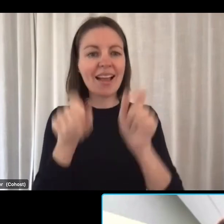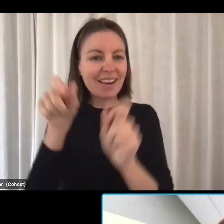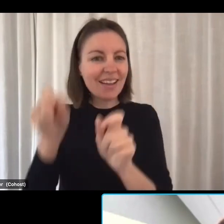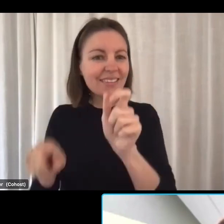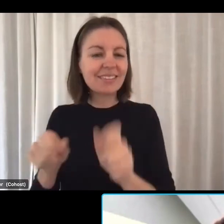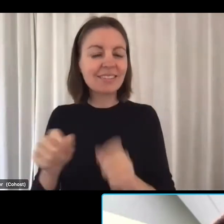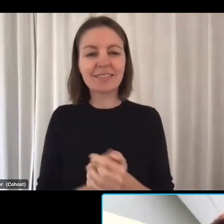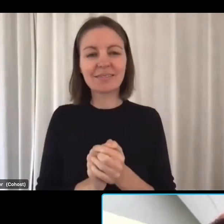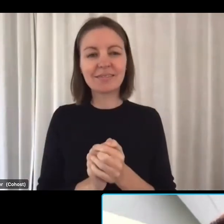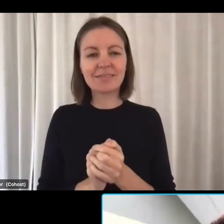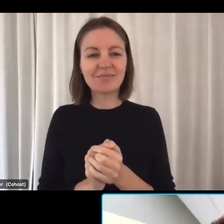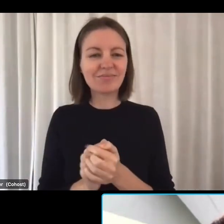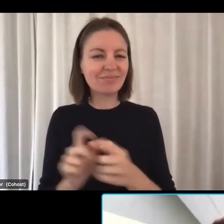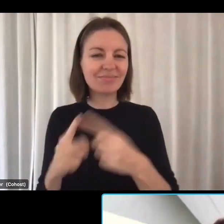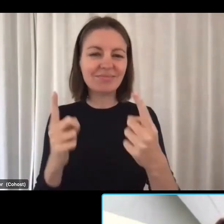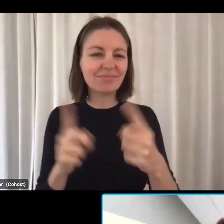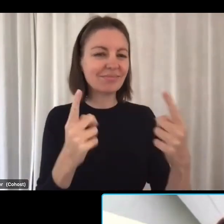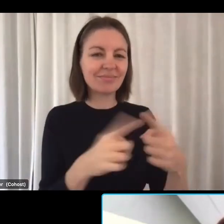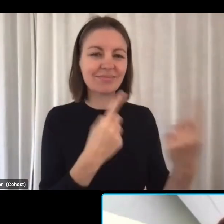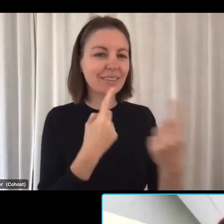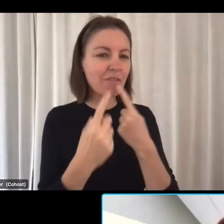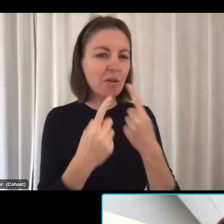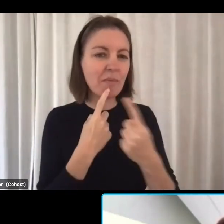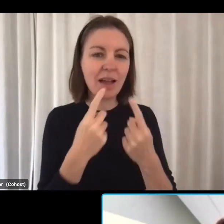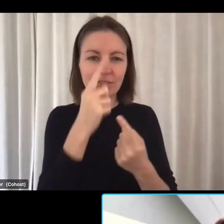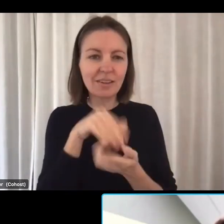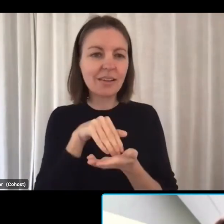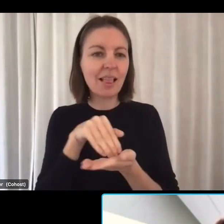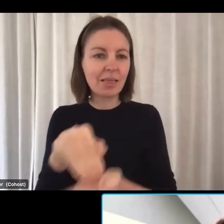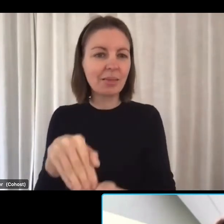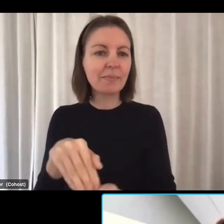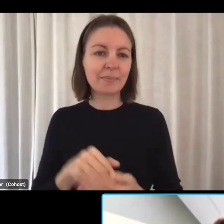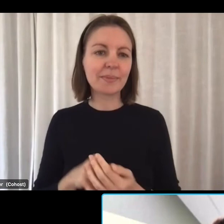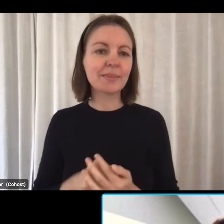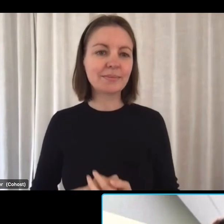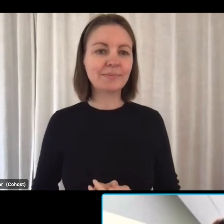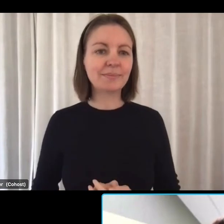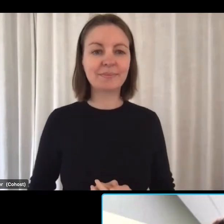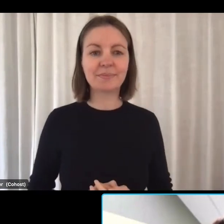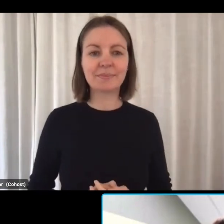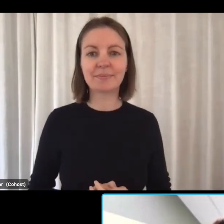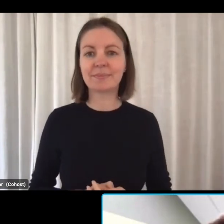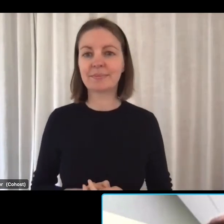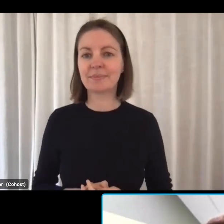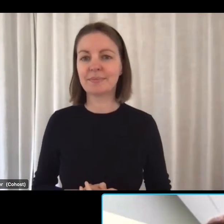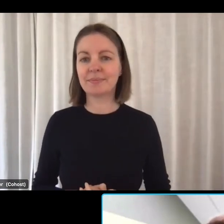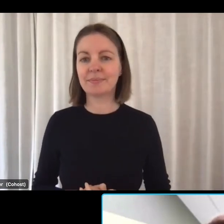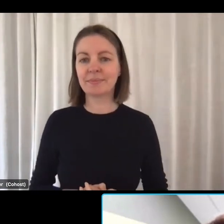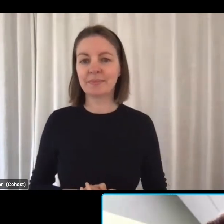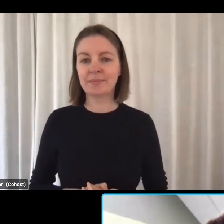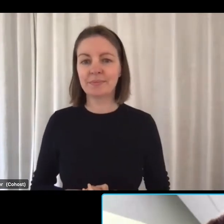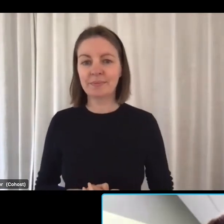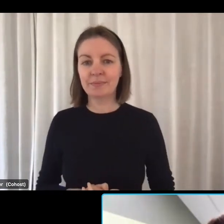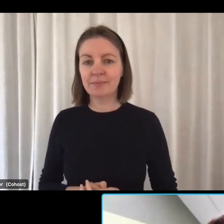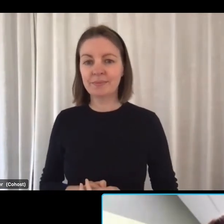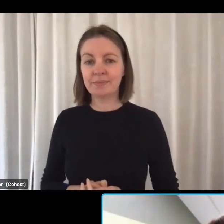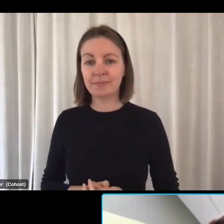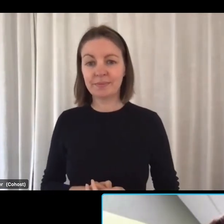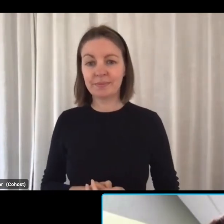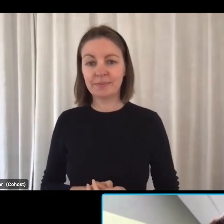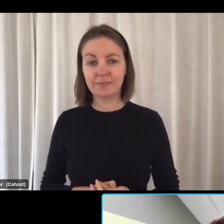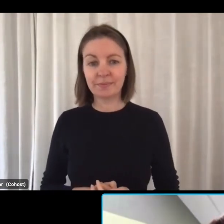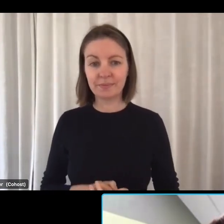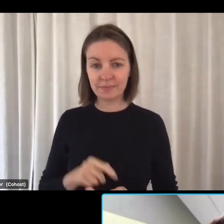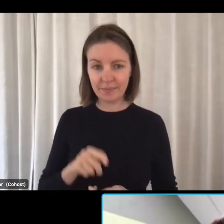manage wage subsidies. So there's some really good help there available. This one also talks about Workforce